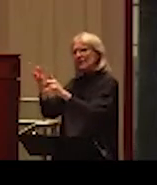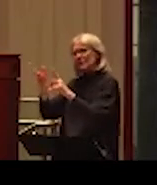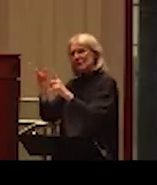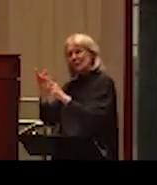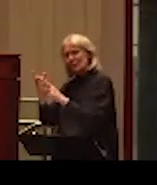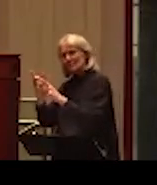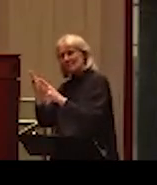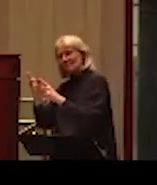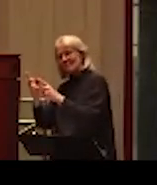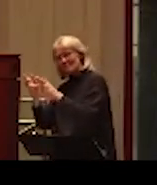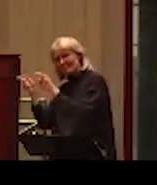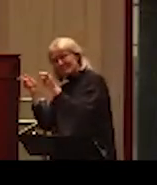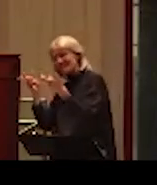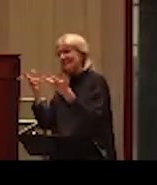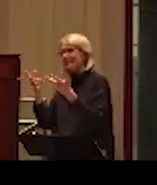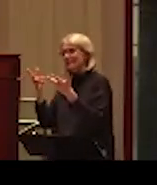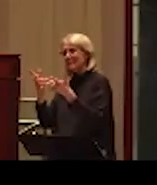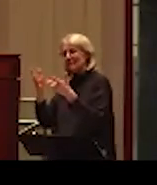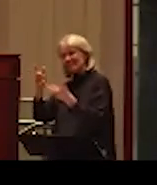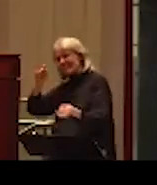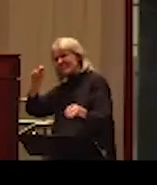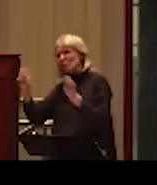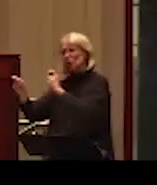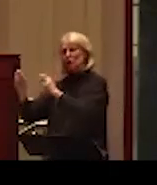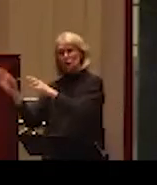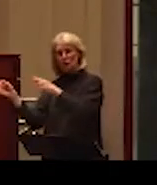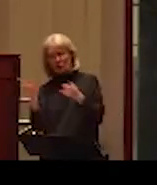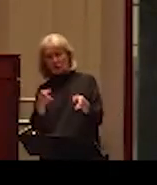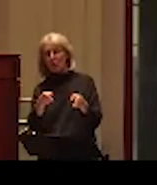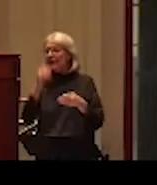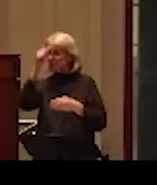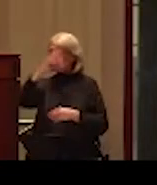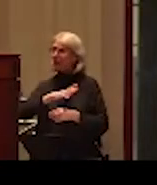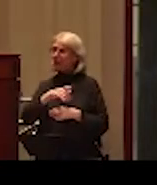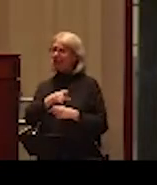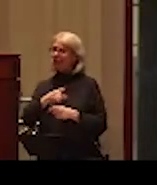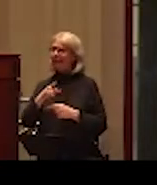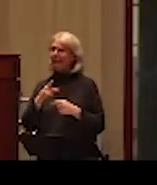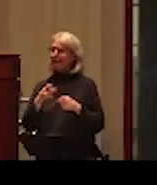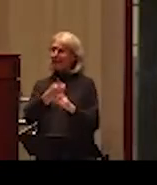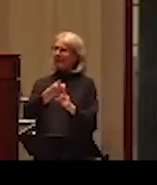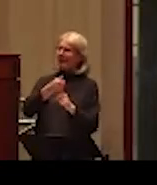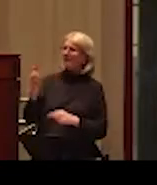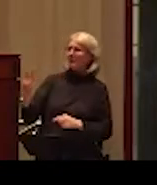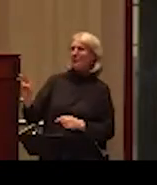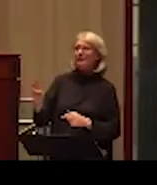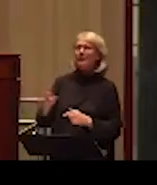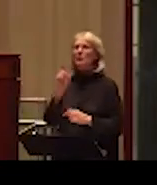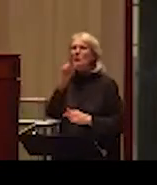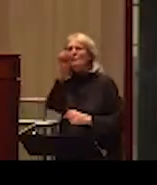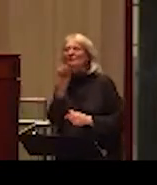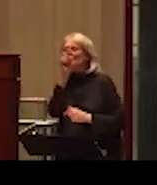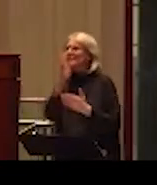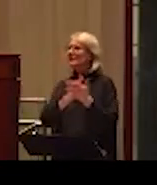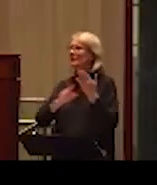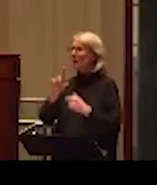response to male victims more effective? So, these are some of the questions. Again, I will not be, if